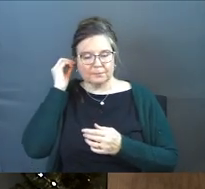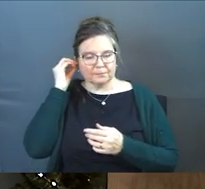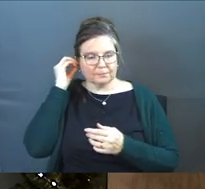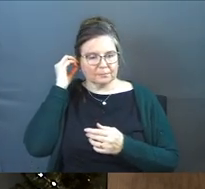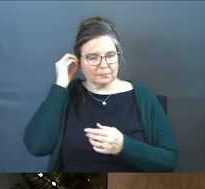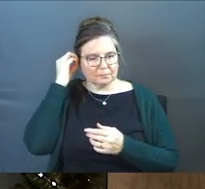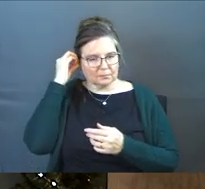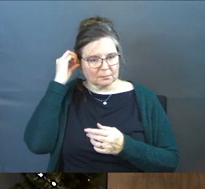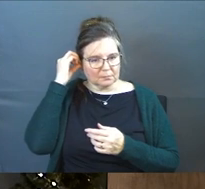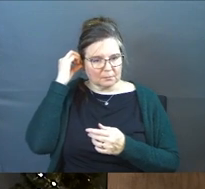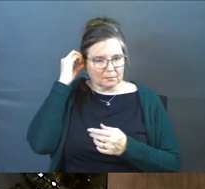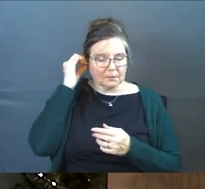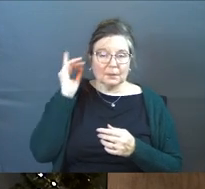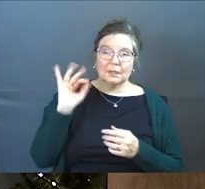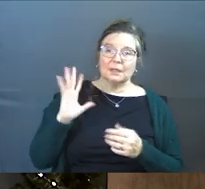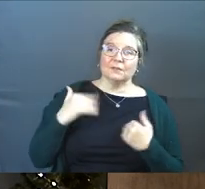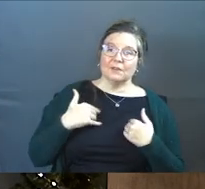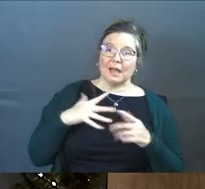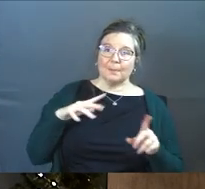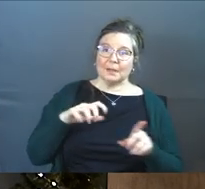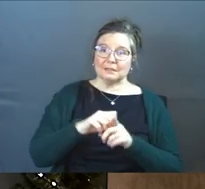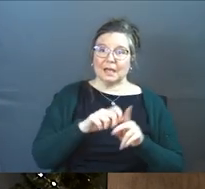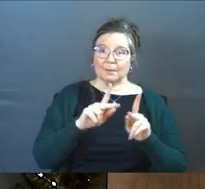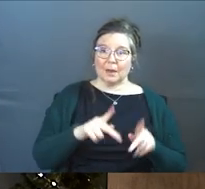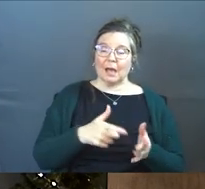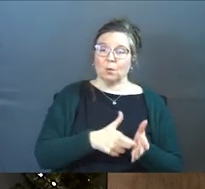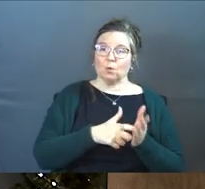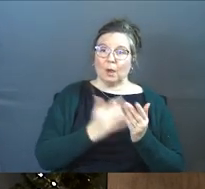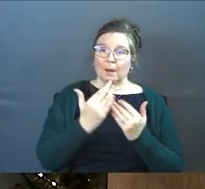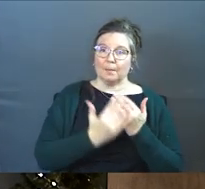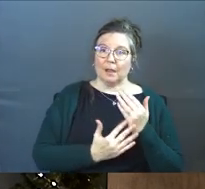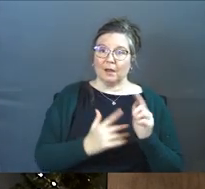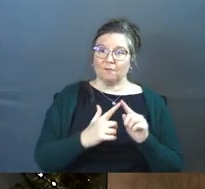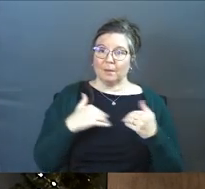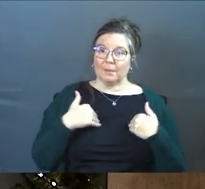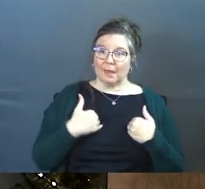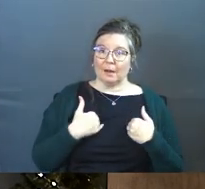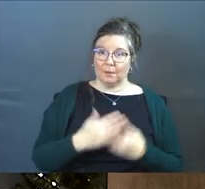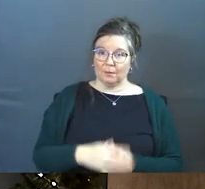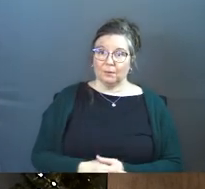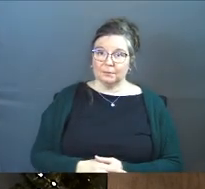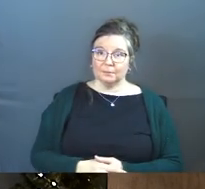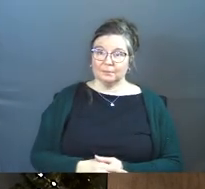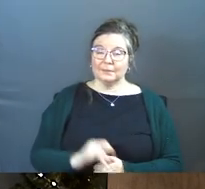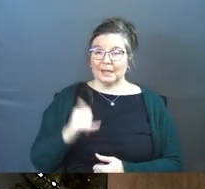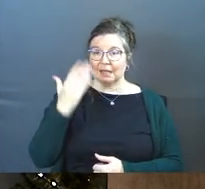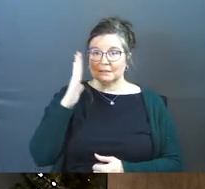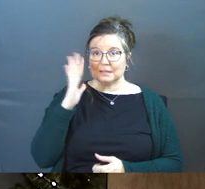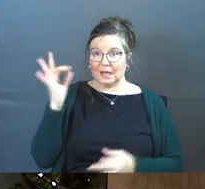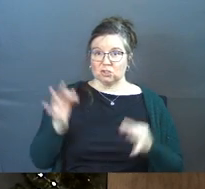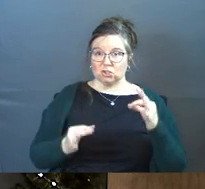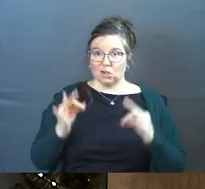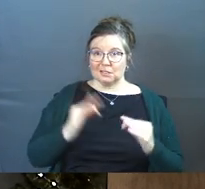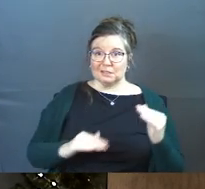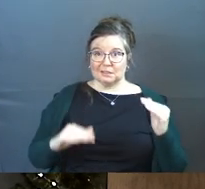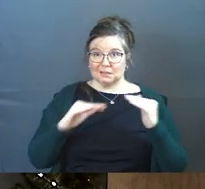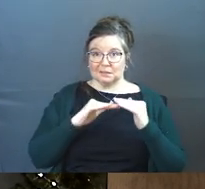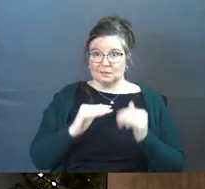animal attacks a person, I will require blood from the animal. That's God's justice.